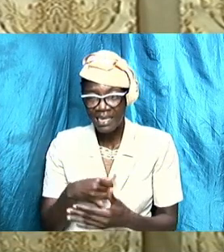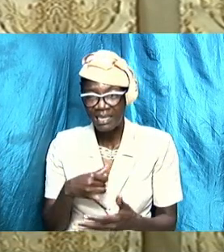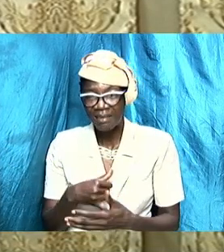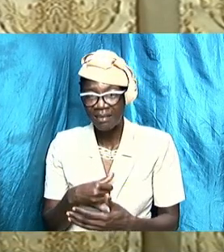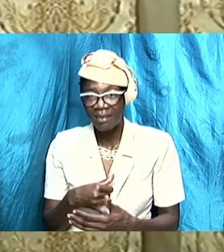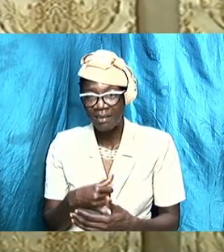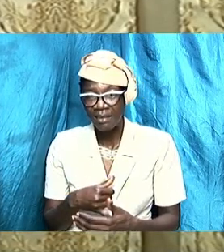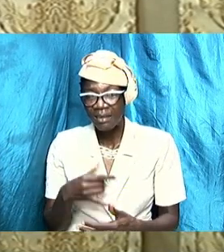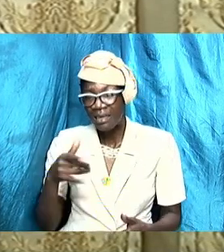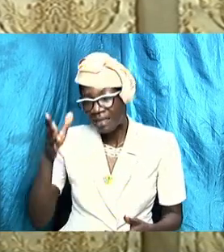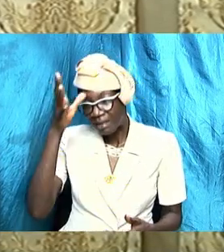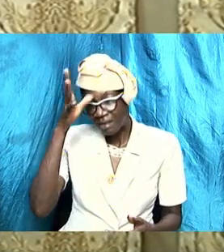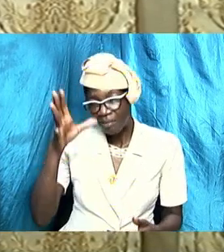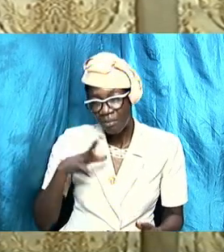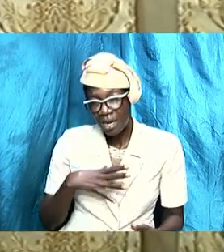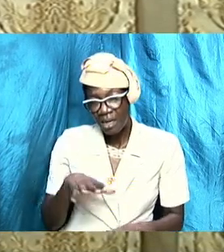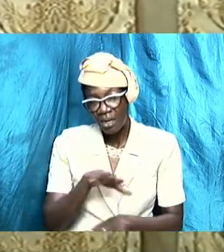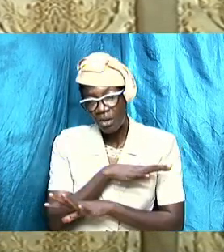that does not value